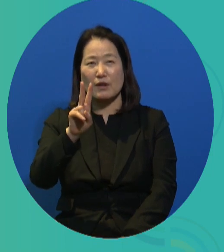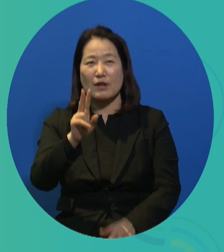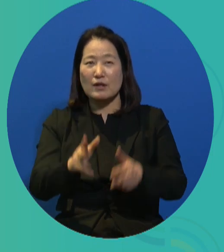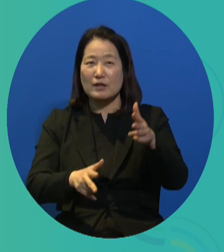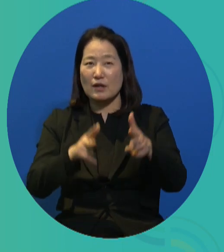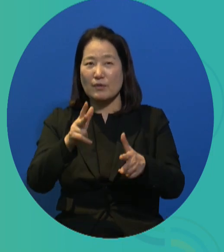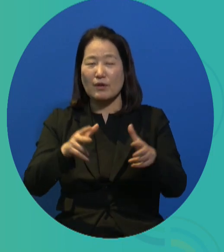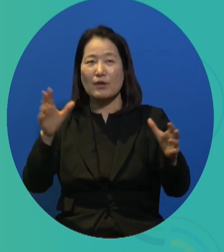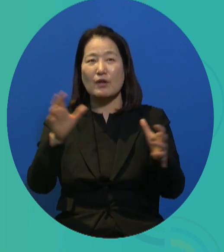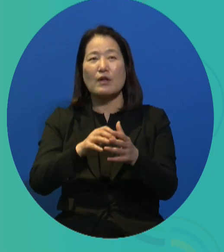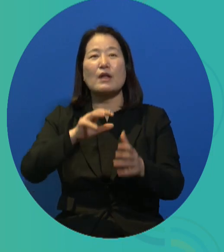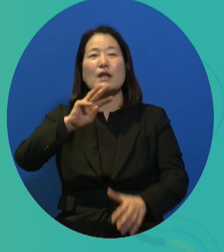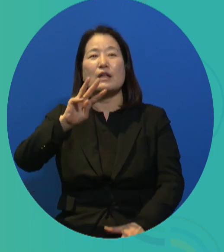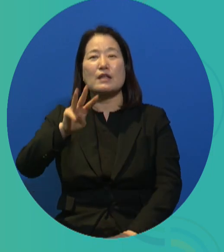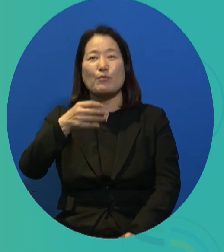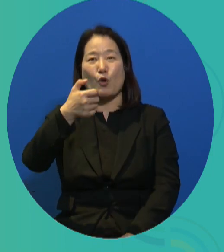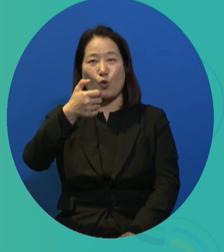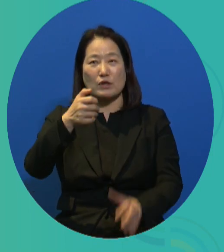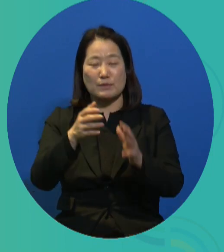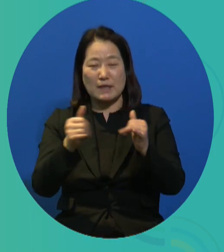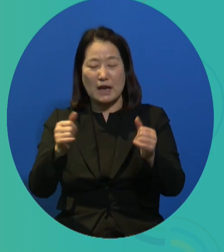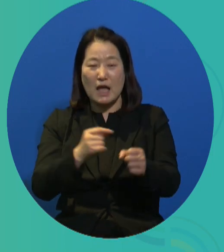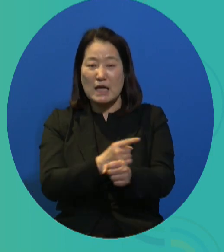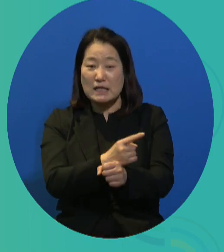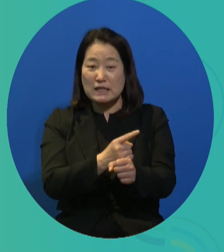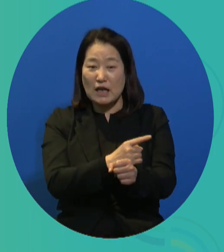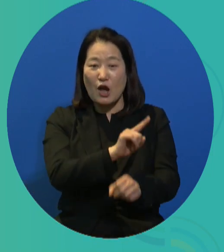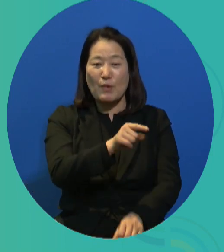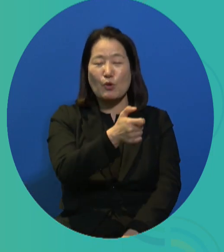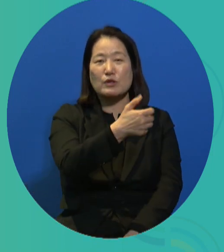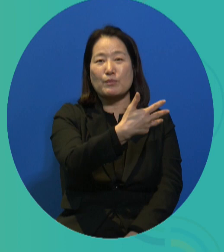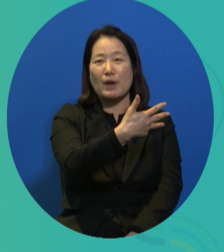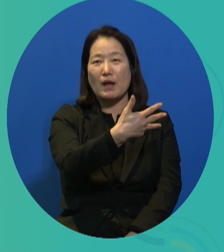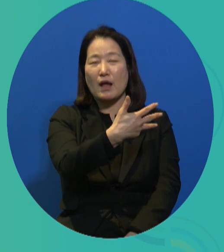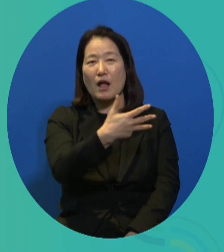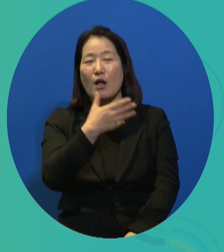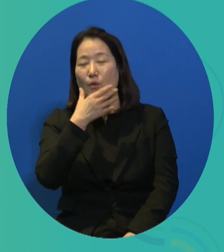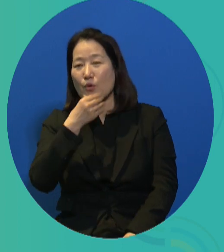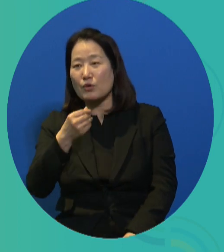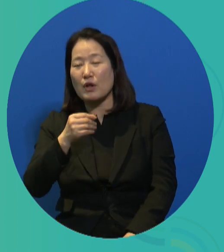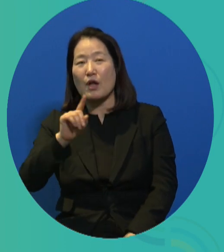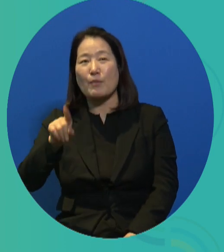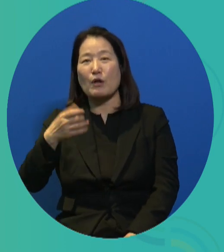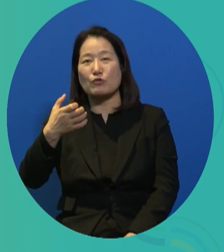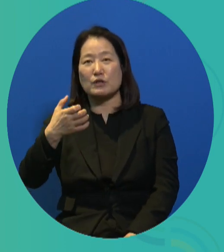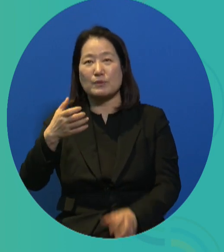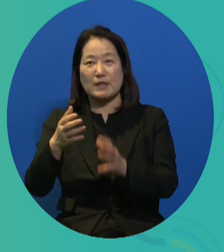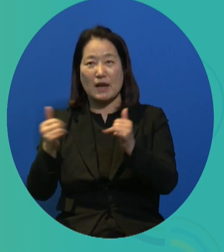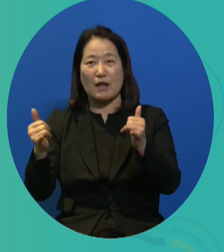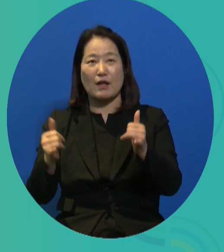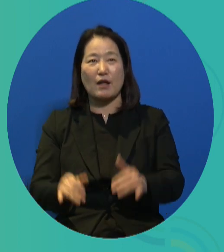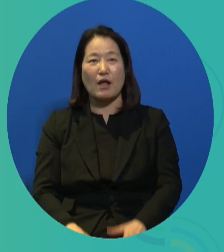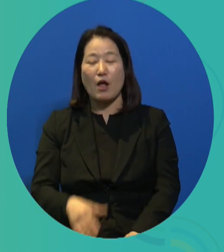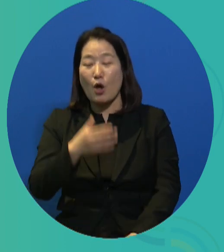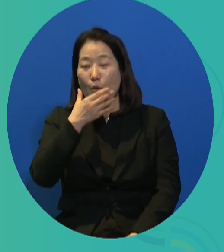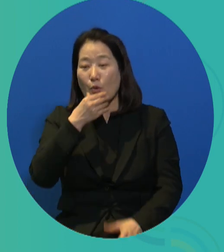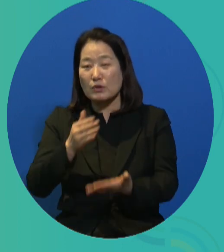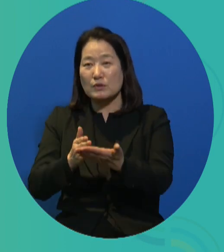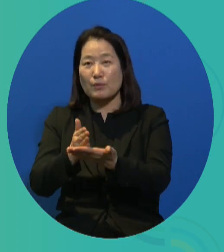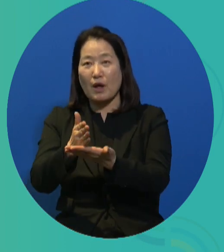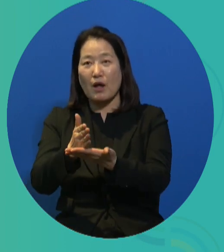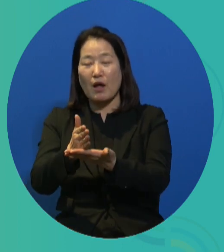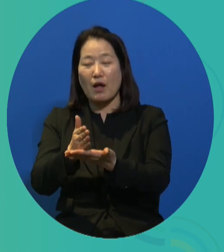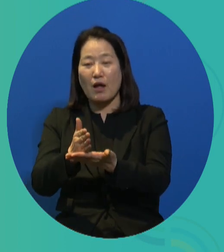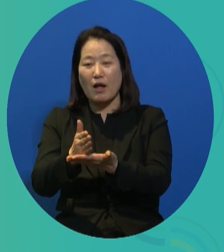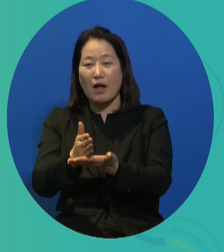15 ratio. In this year, we have 350